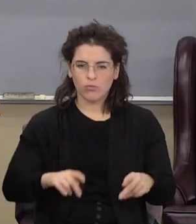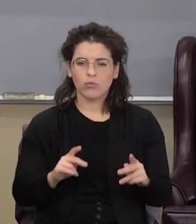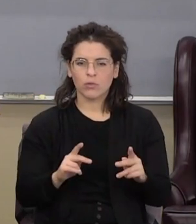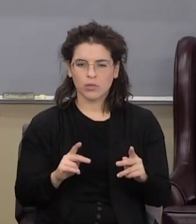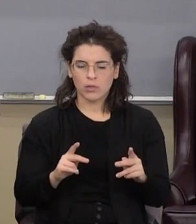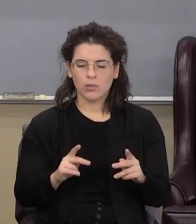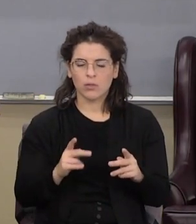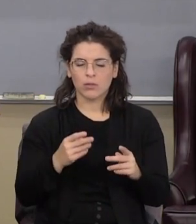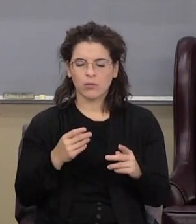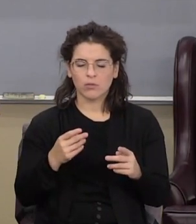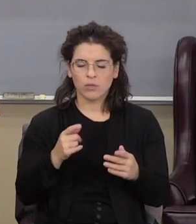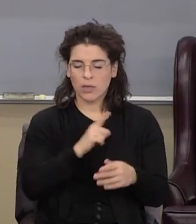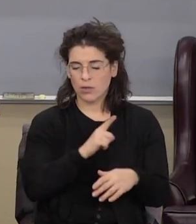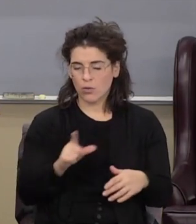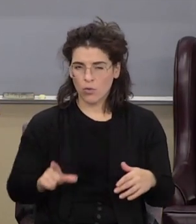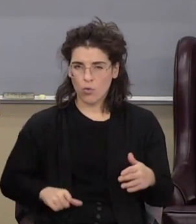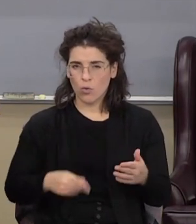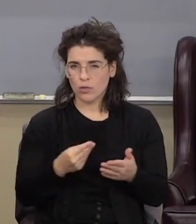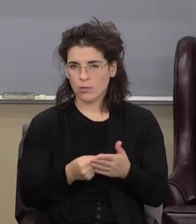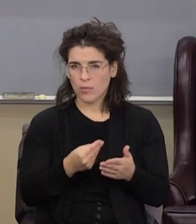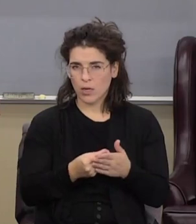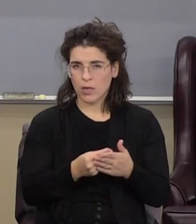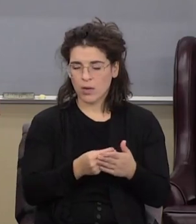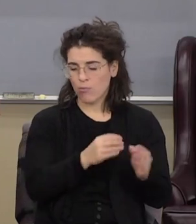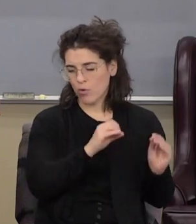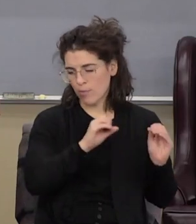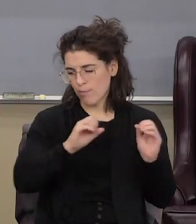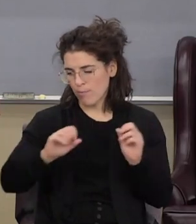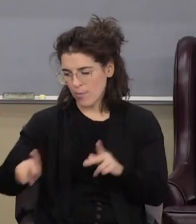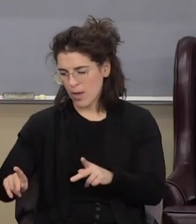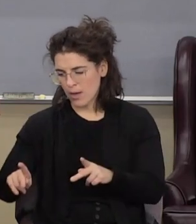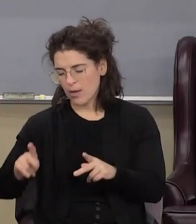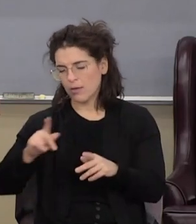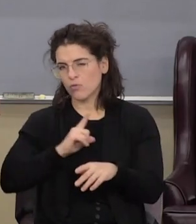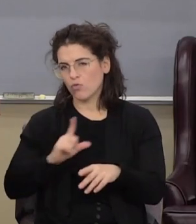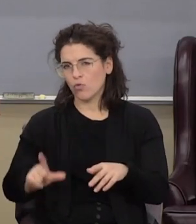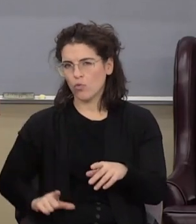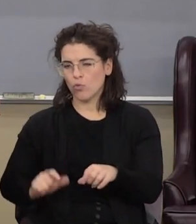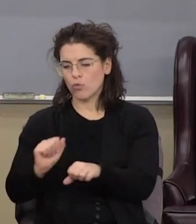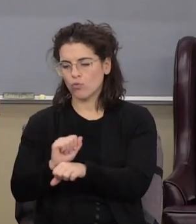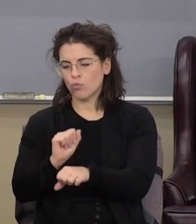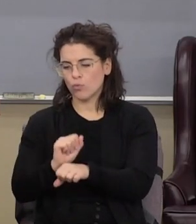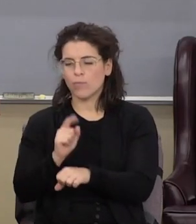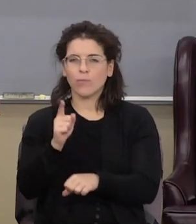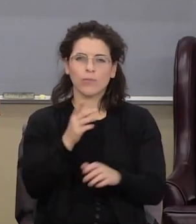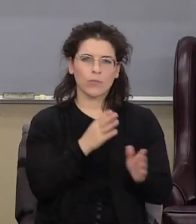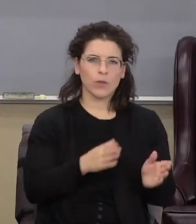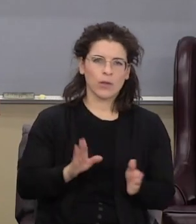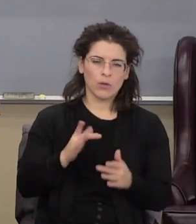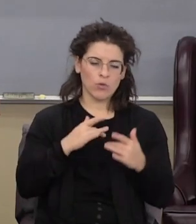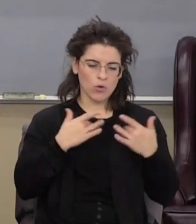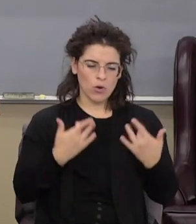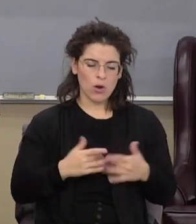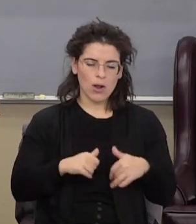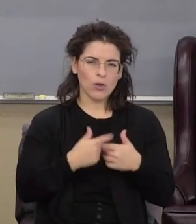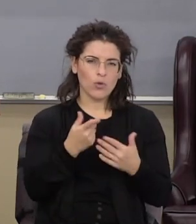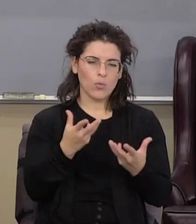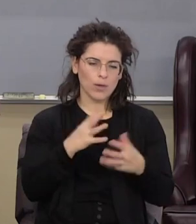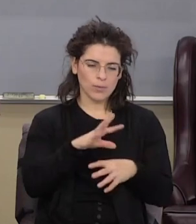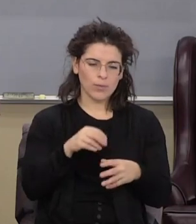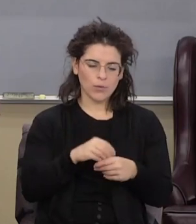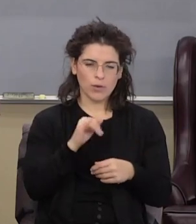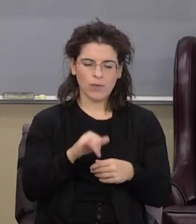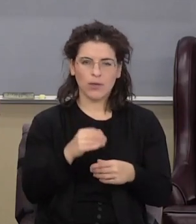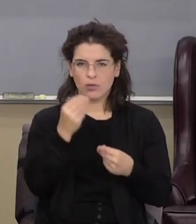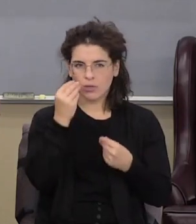to take the Lord's money and put it into the Lord's work. That's, you know, you purpose in your heart how you want to be a part of those things. I just tell you